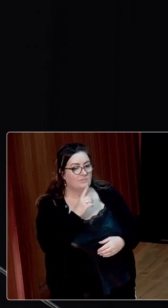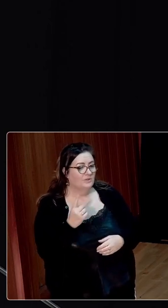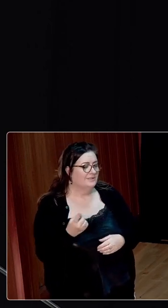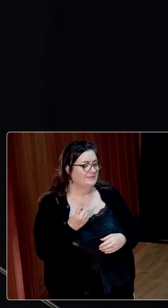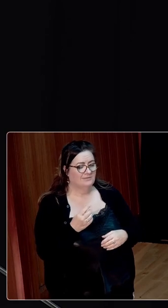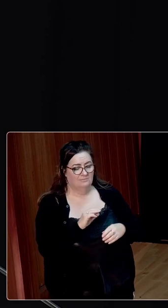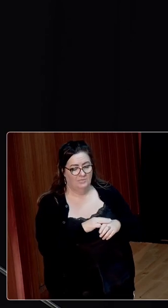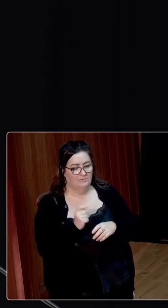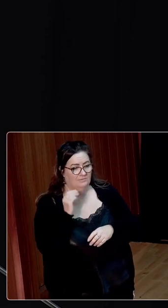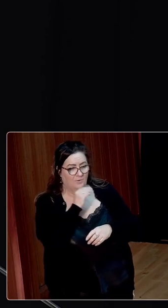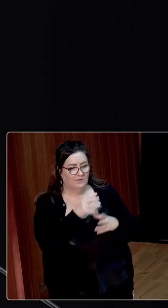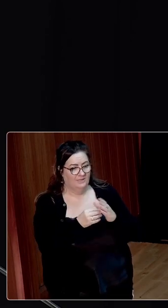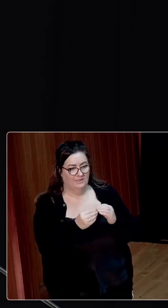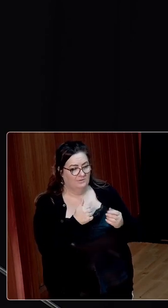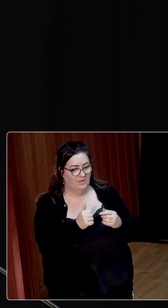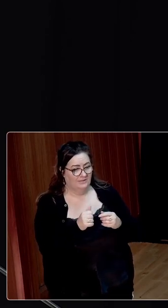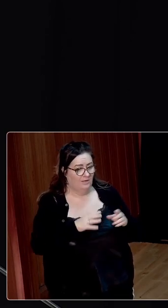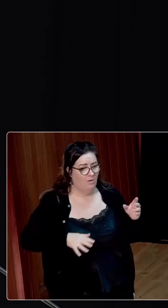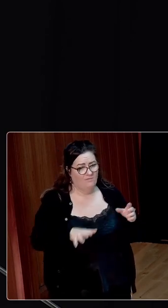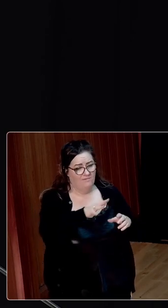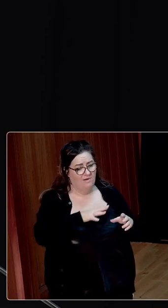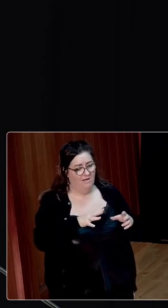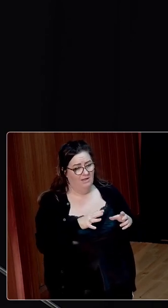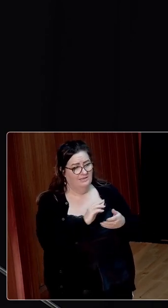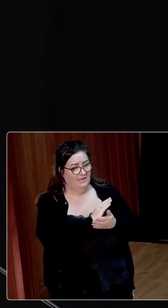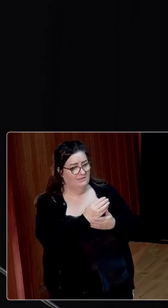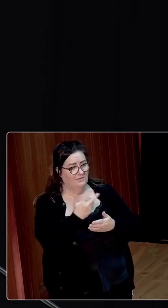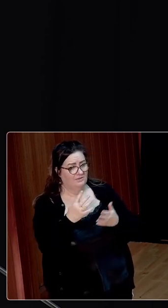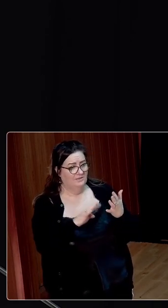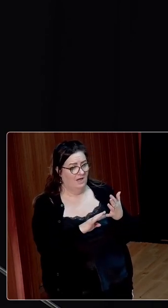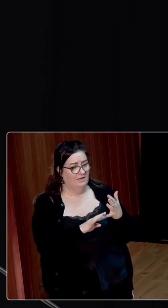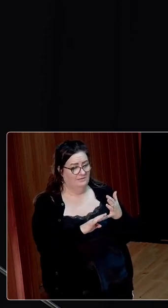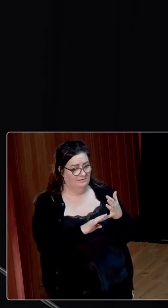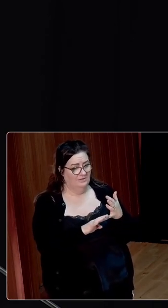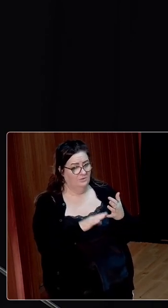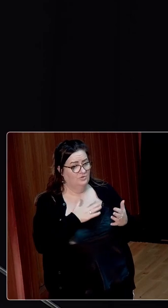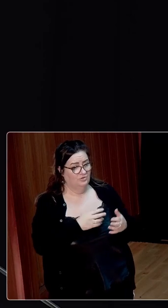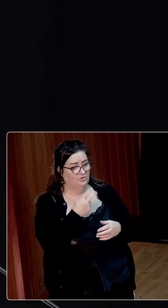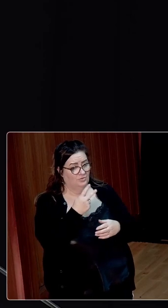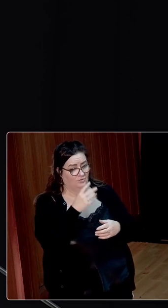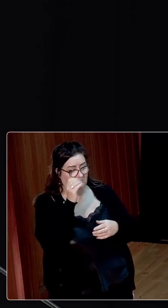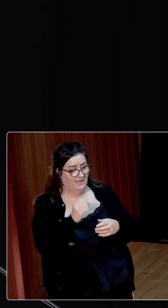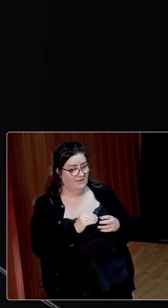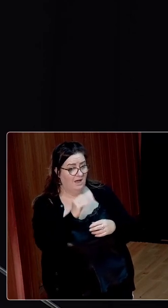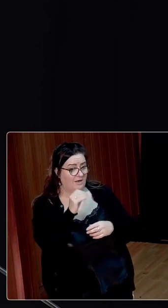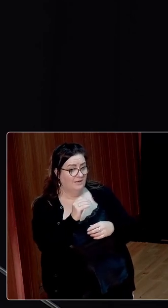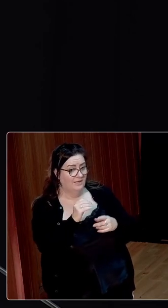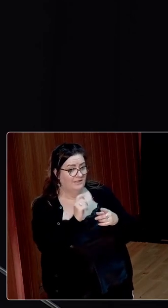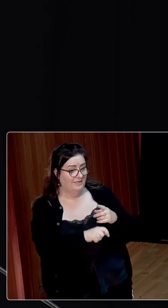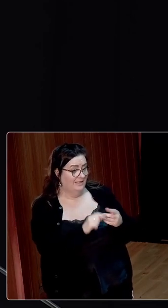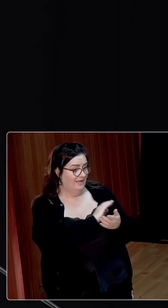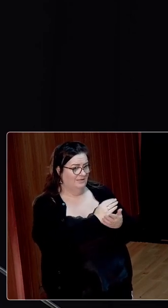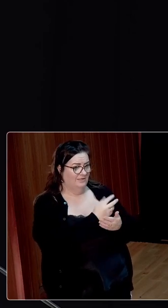most important fact is that the overall acreage under tillage in 1939 was only 2% higher than it had been